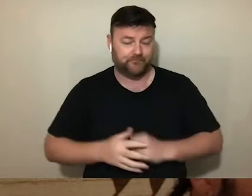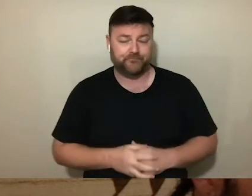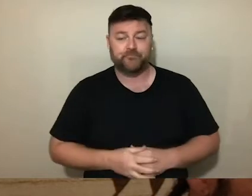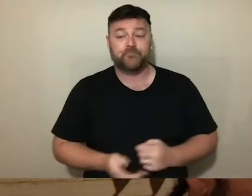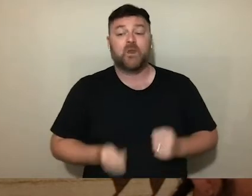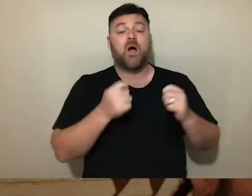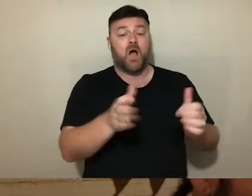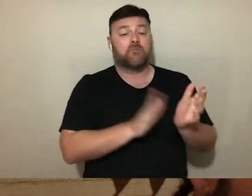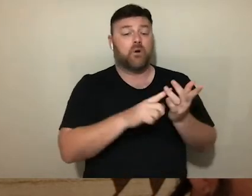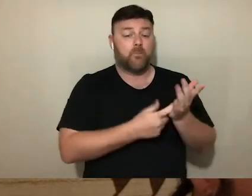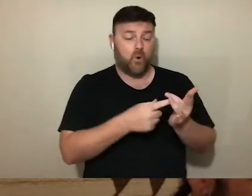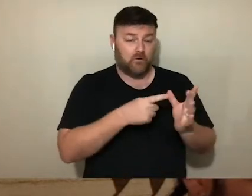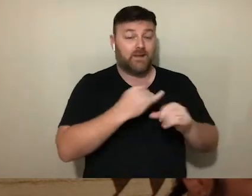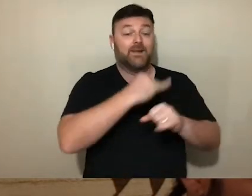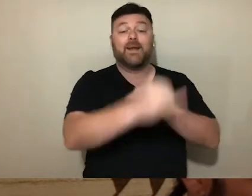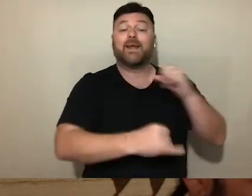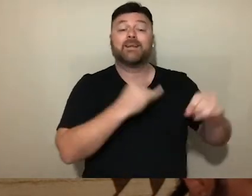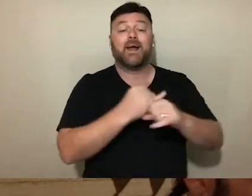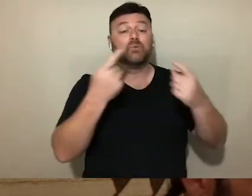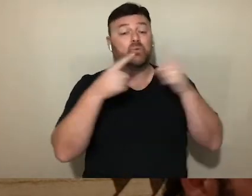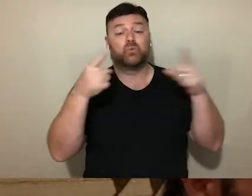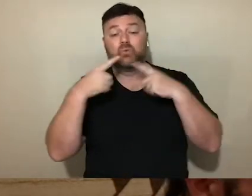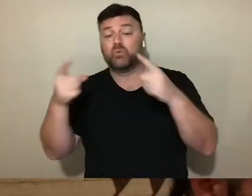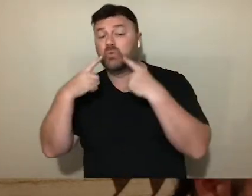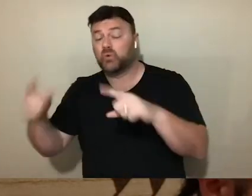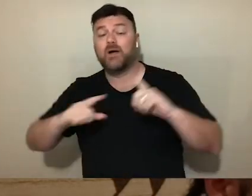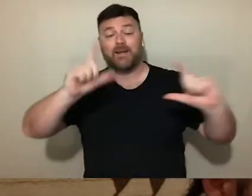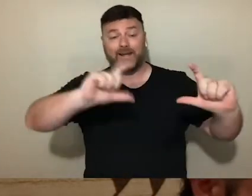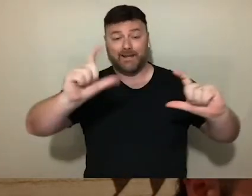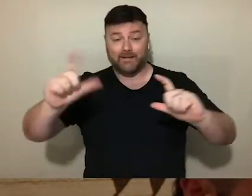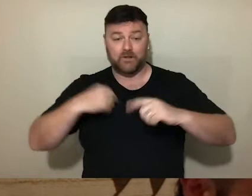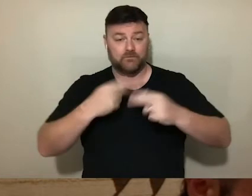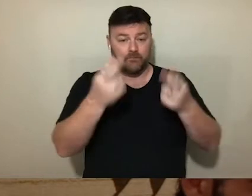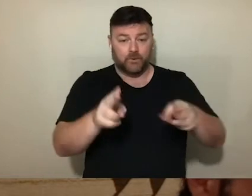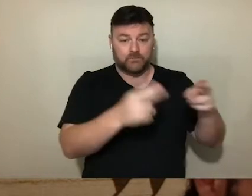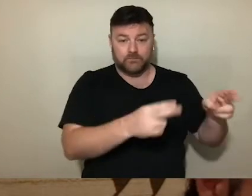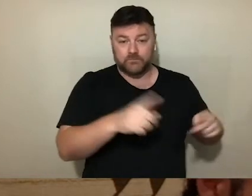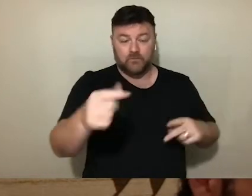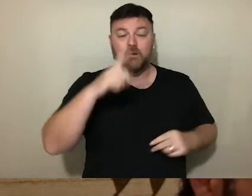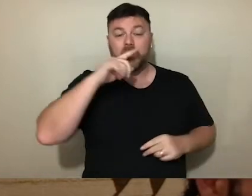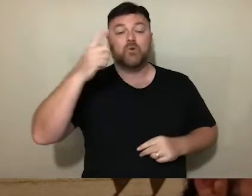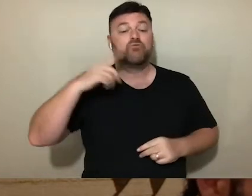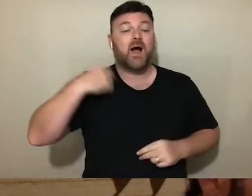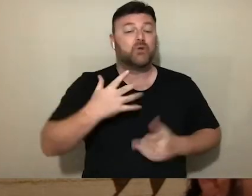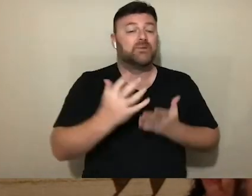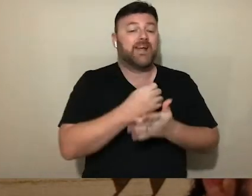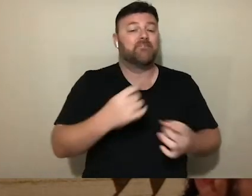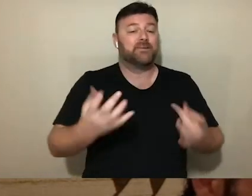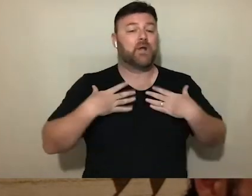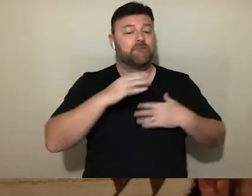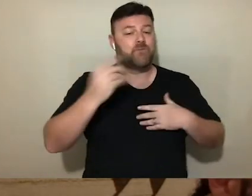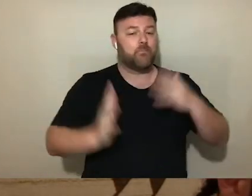ignition, international news was inundated with images of nameless bodies saving themselves from the blaze that